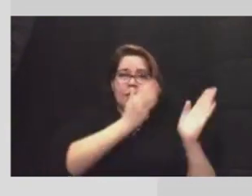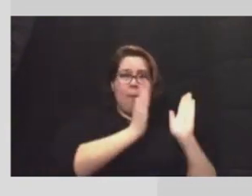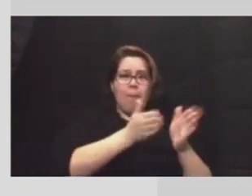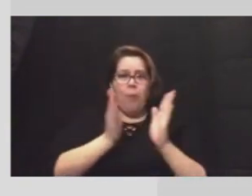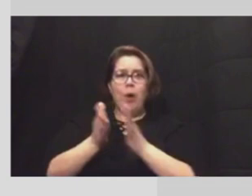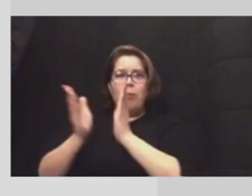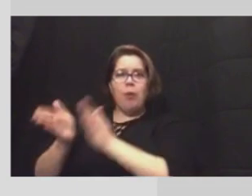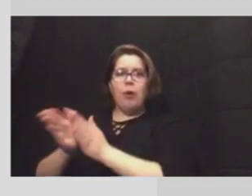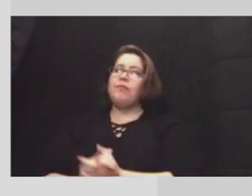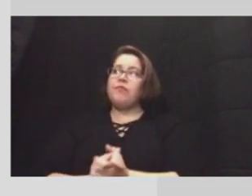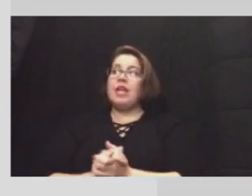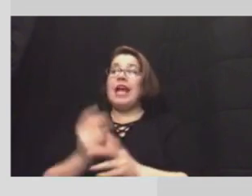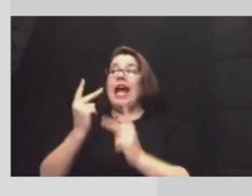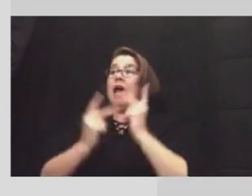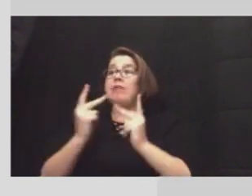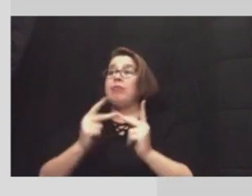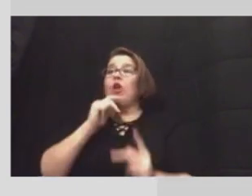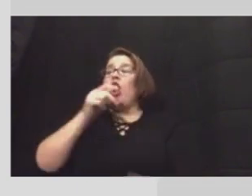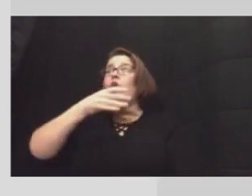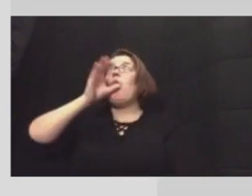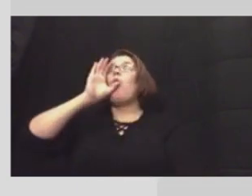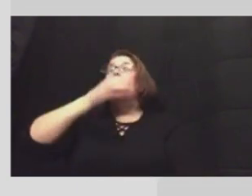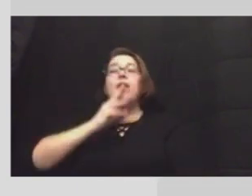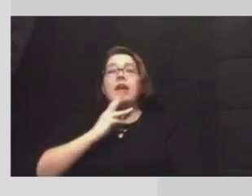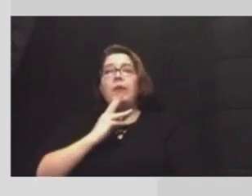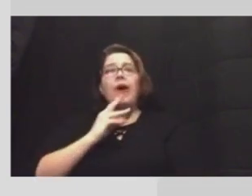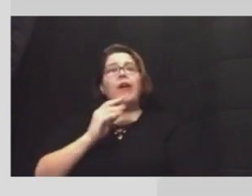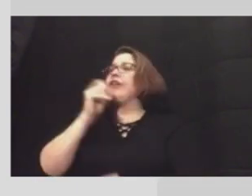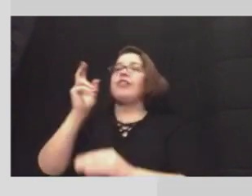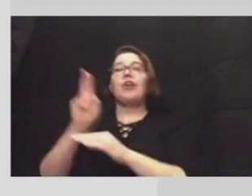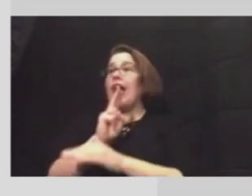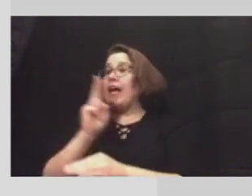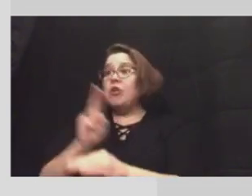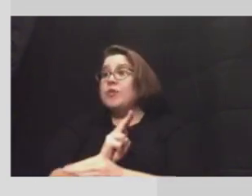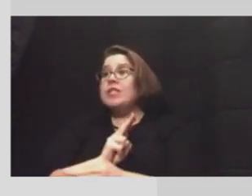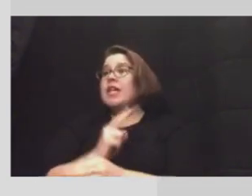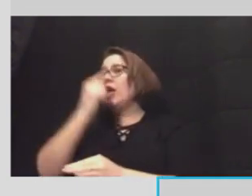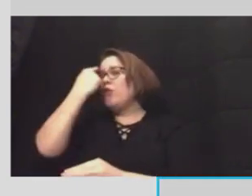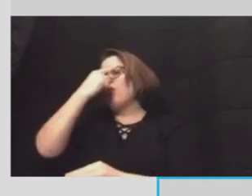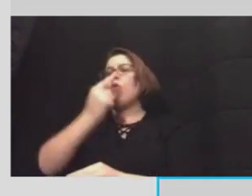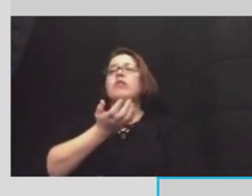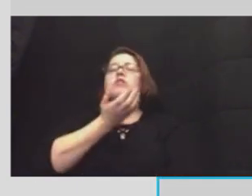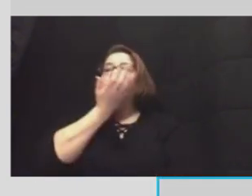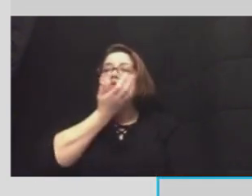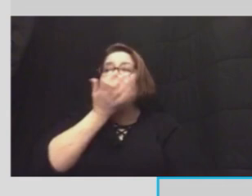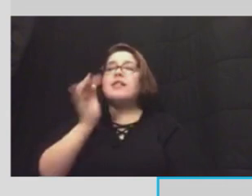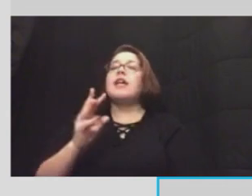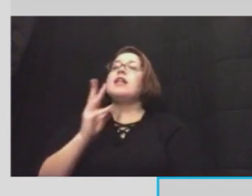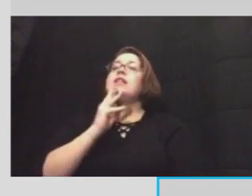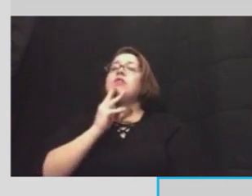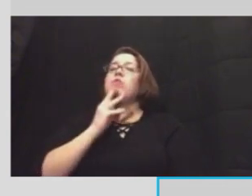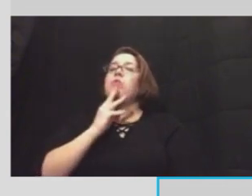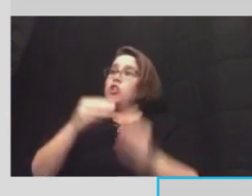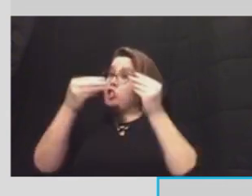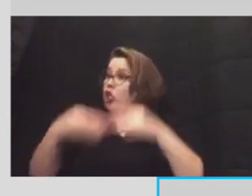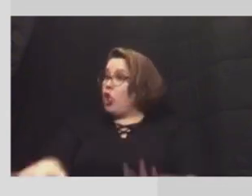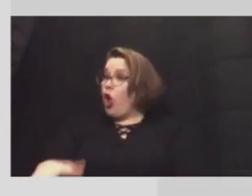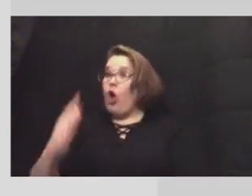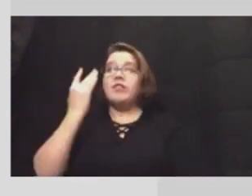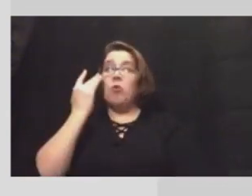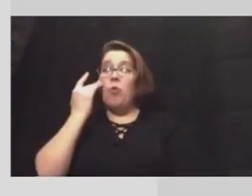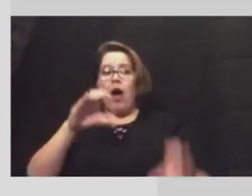people obviously are not drinking that water they're not using that water to irrigate their lawns. That's water that is being lost because of these